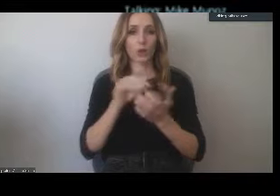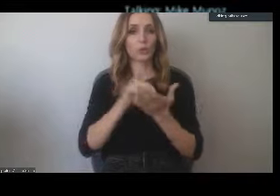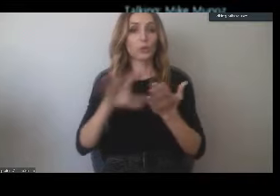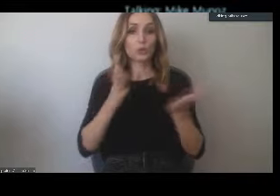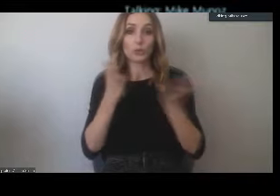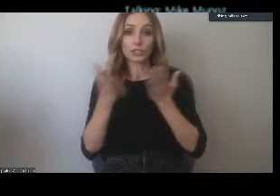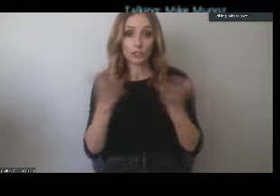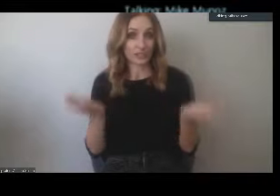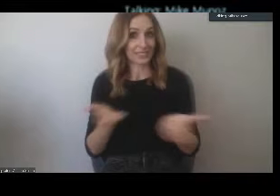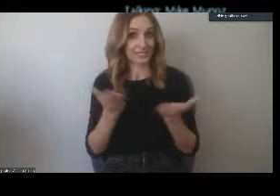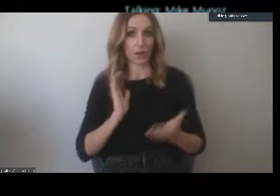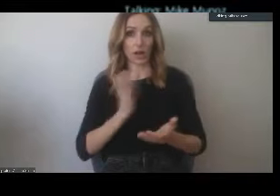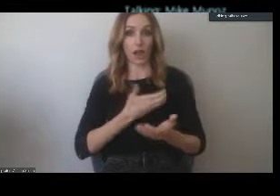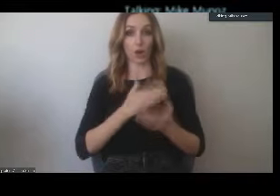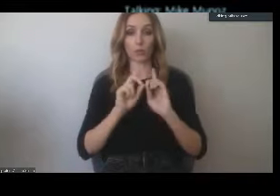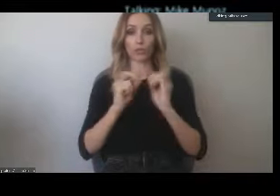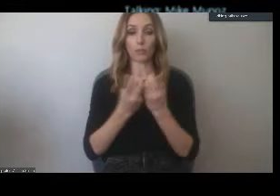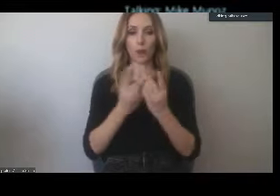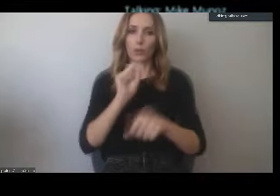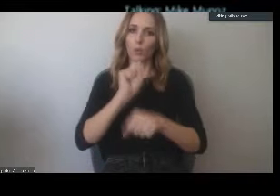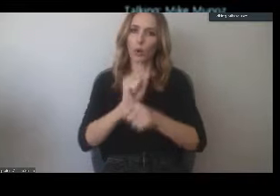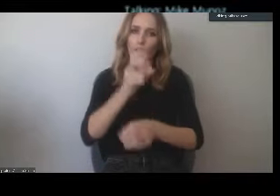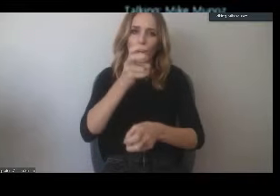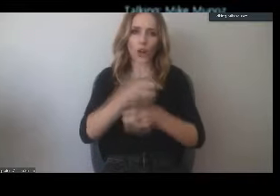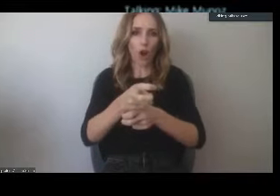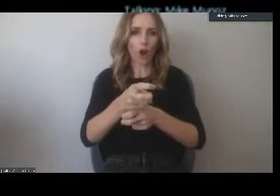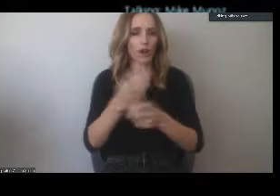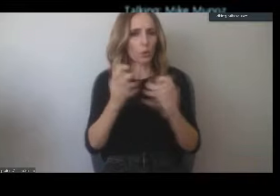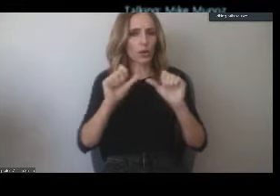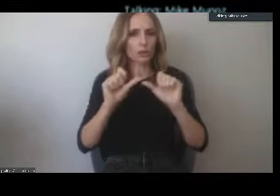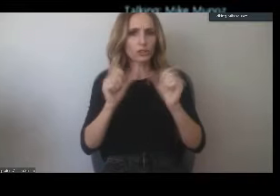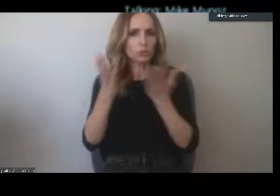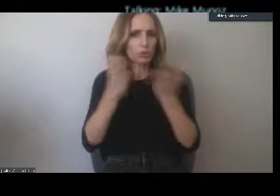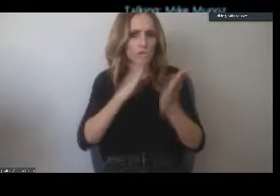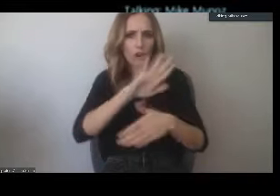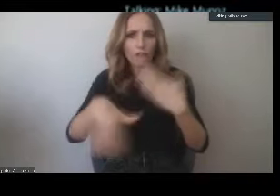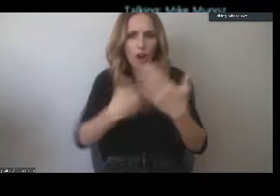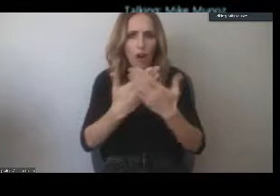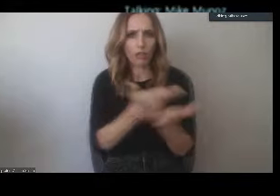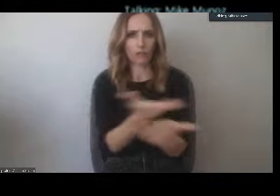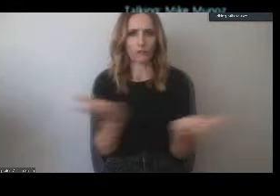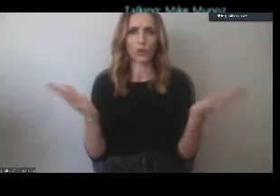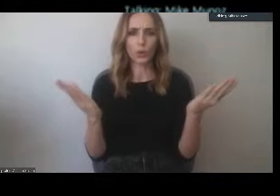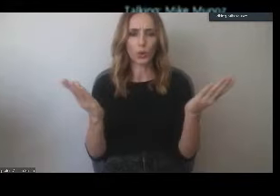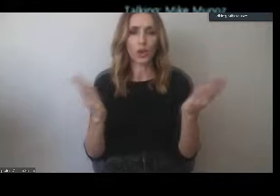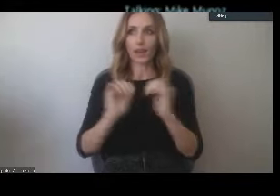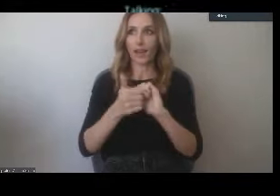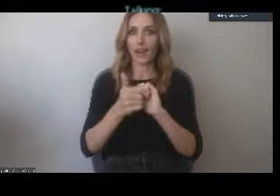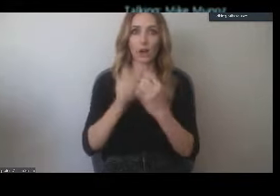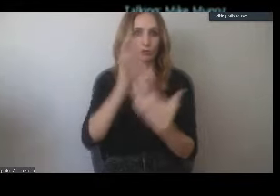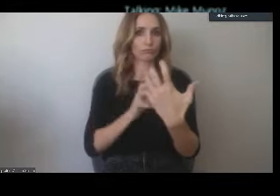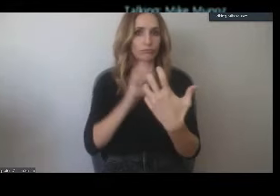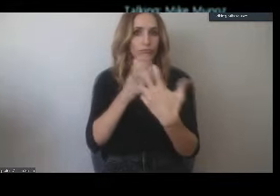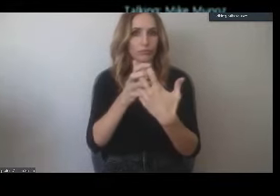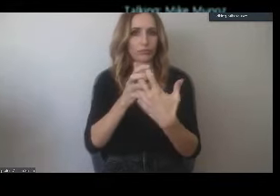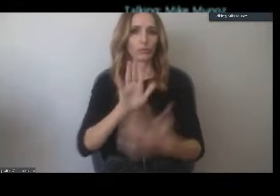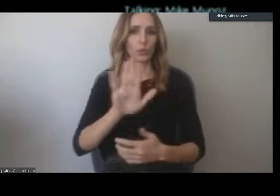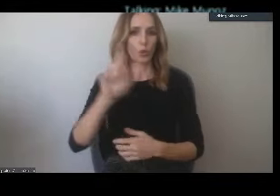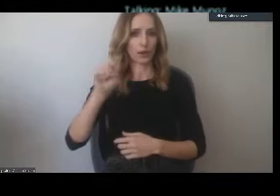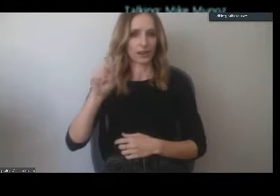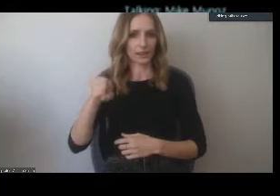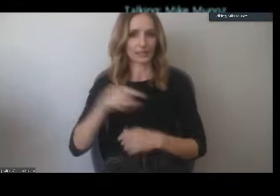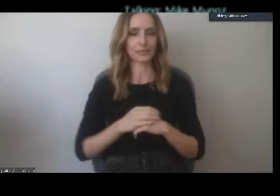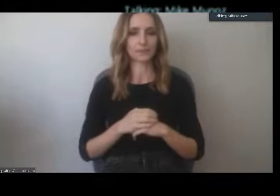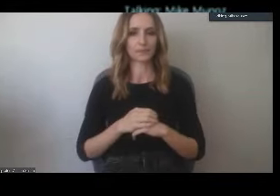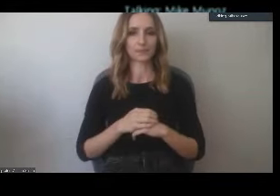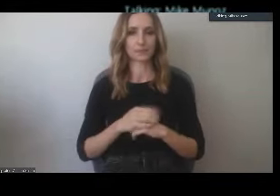we are really working hard to continue to serve all of you and really try to meet student needs in the midst of COVID-19. So I'm going to start